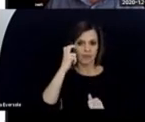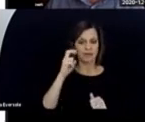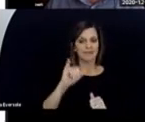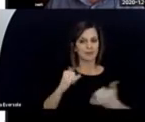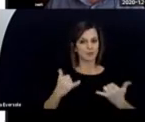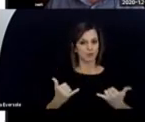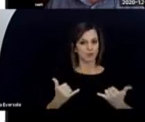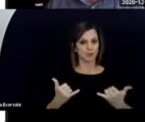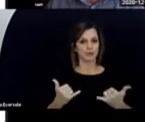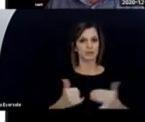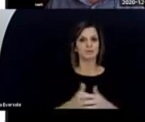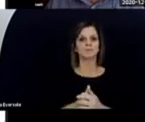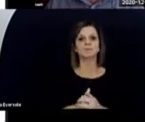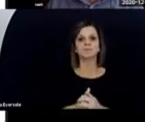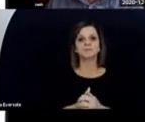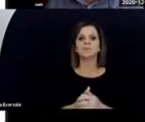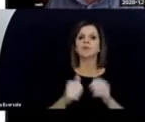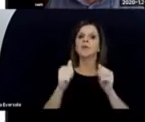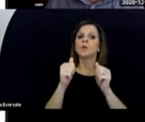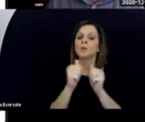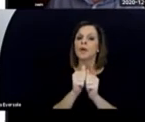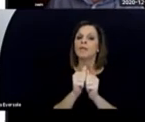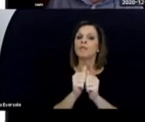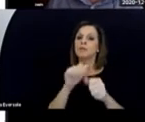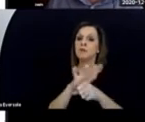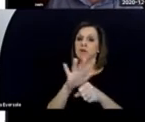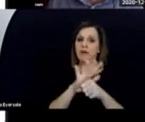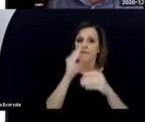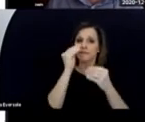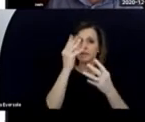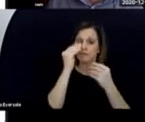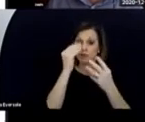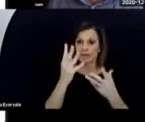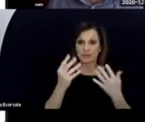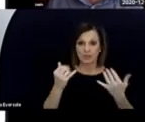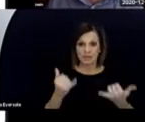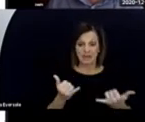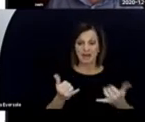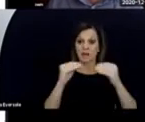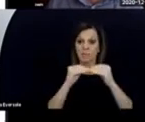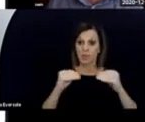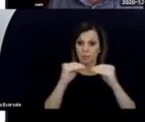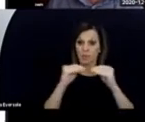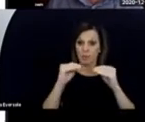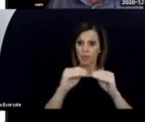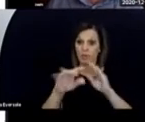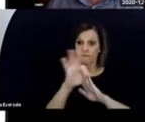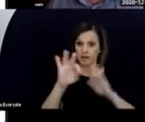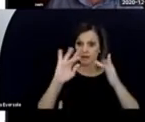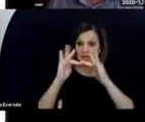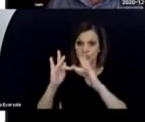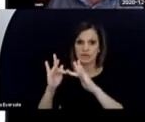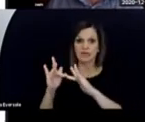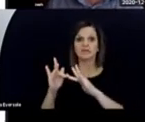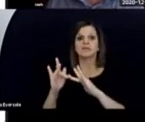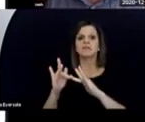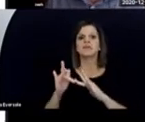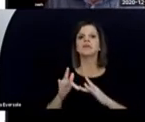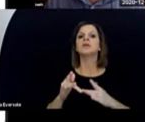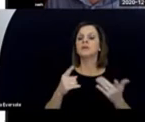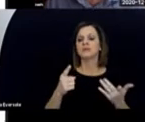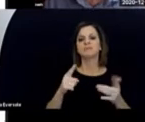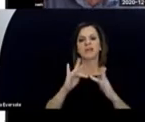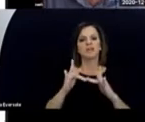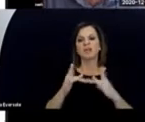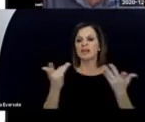of information about deaf-blindness now available on the internet, this is perfectly feasible. And that's why